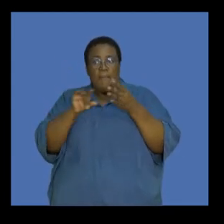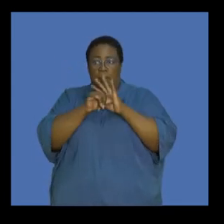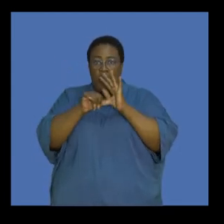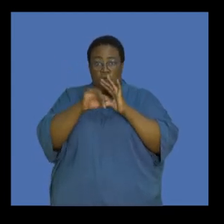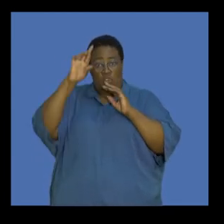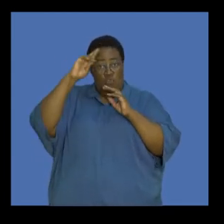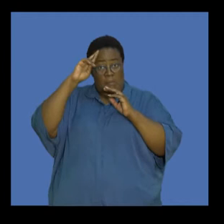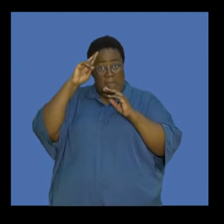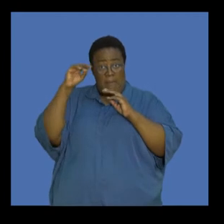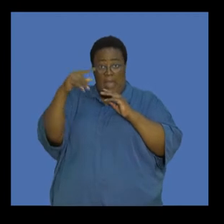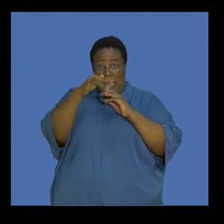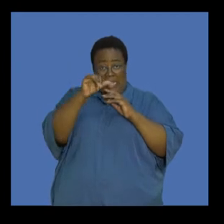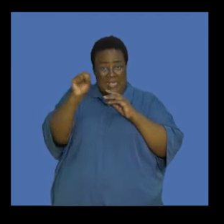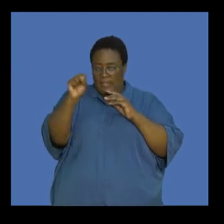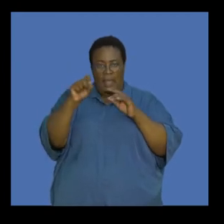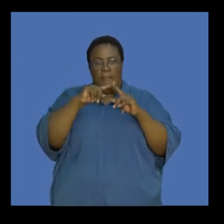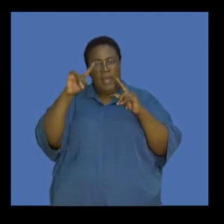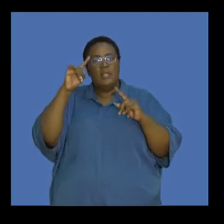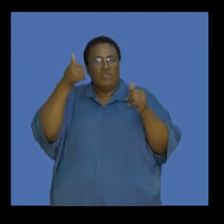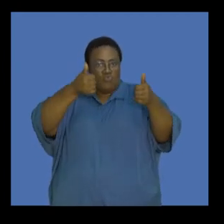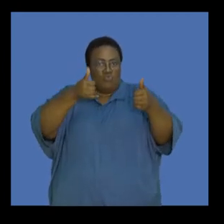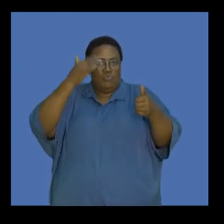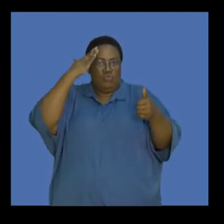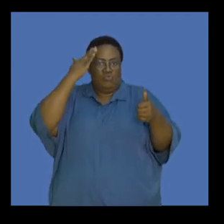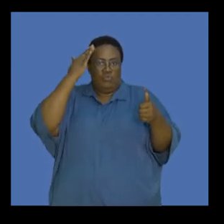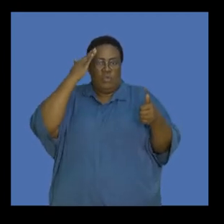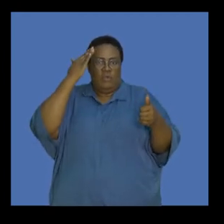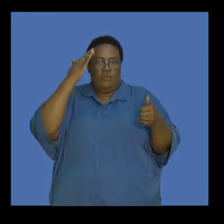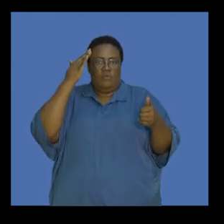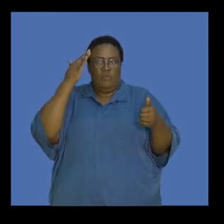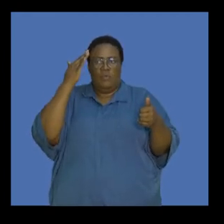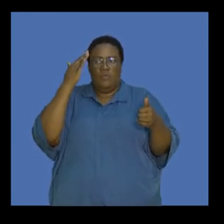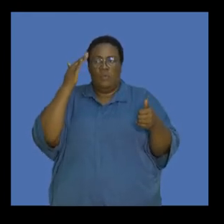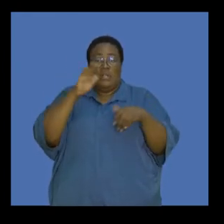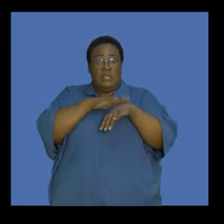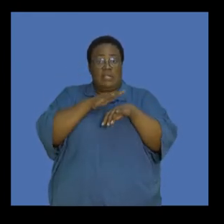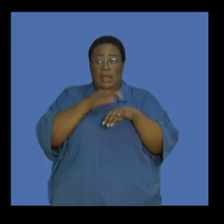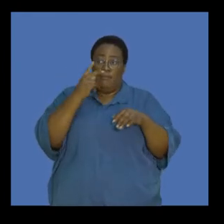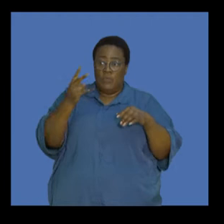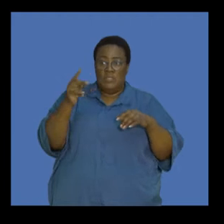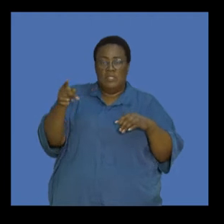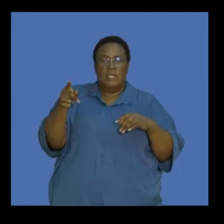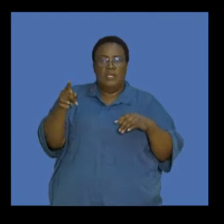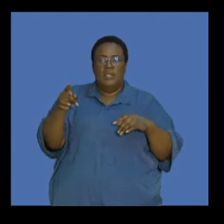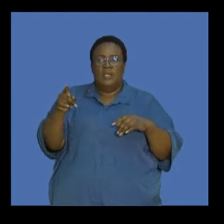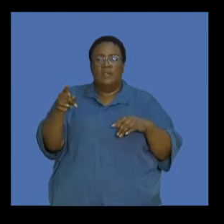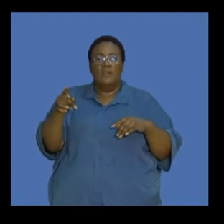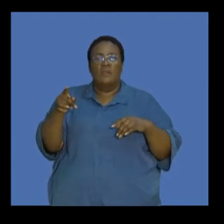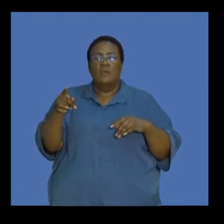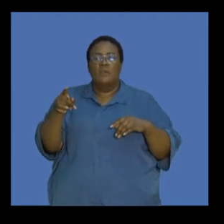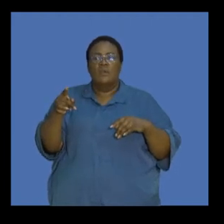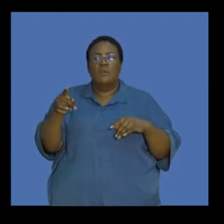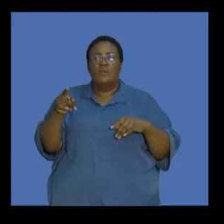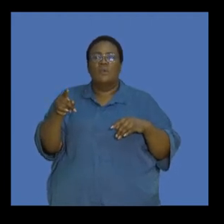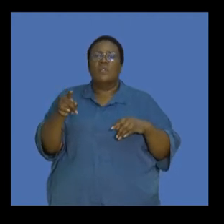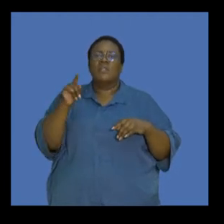some of them. It's not important that you remember these gases, but I think it's good that you have an indication in terms of when you see these as to